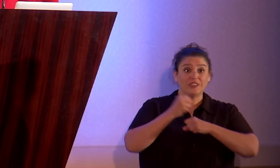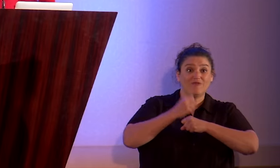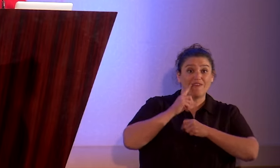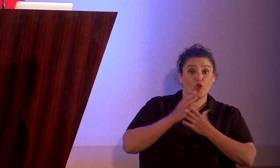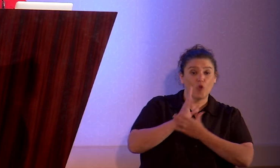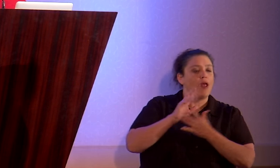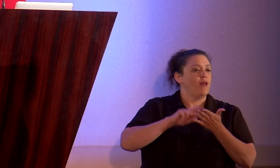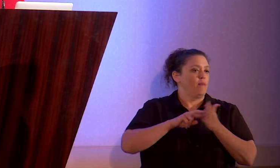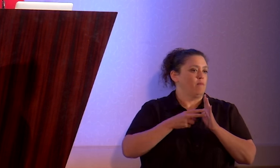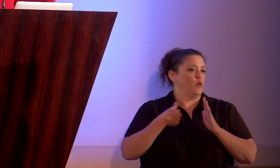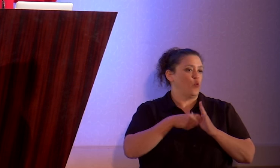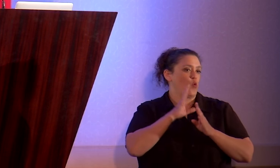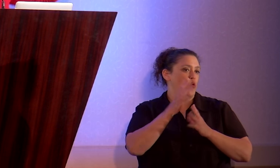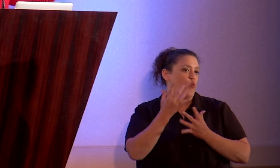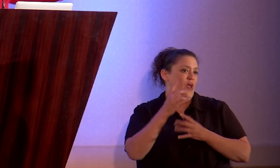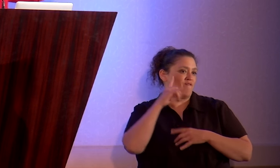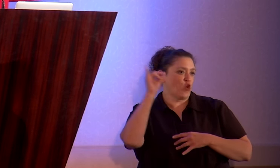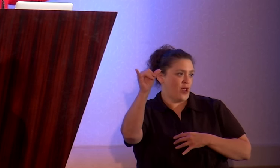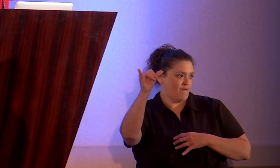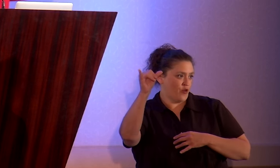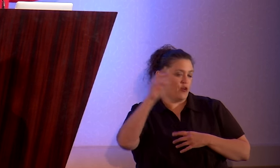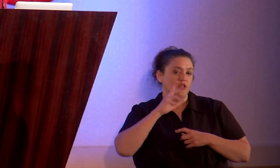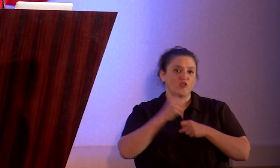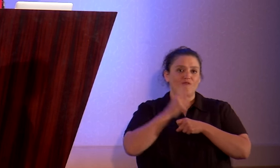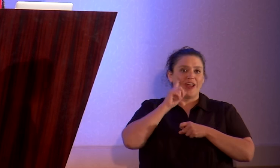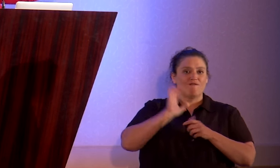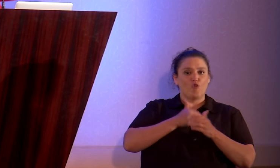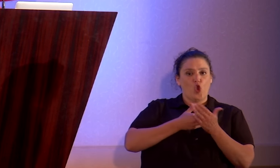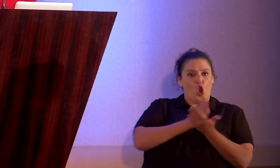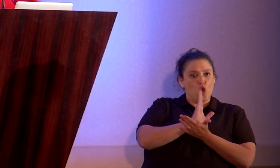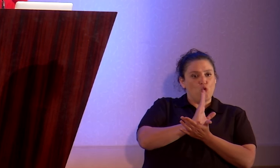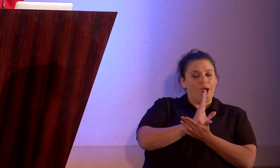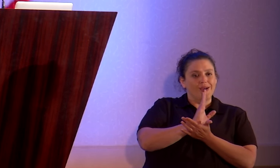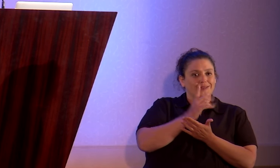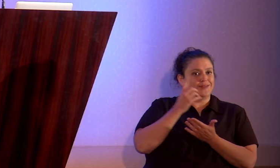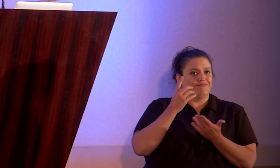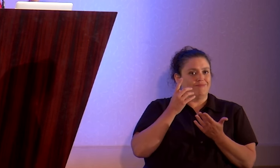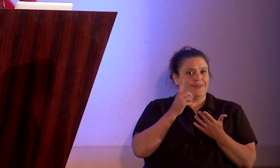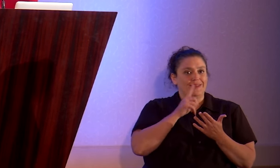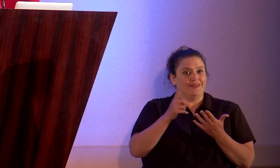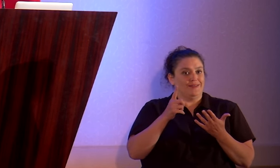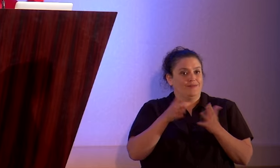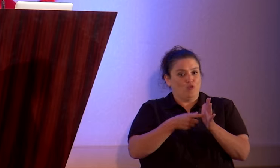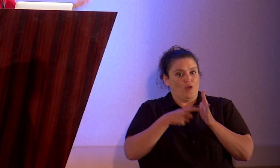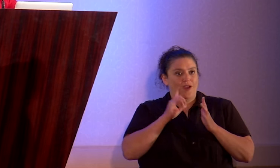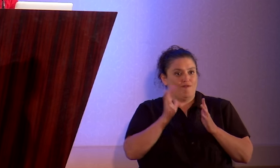to wait forever. Speaking up and fighting for our rights is what's going to get us acceptance.